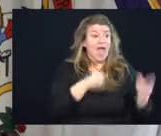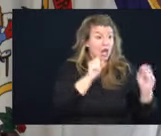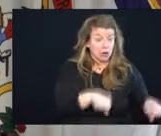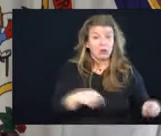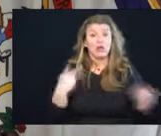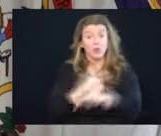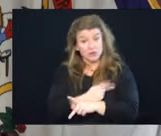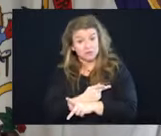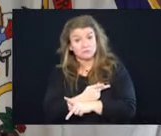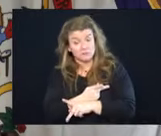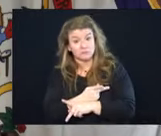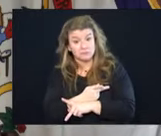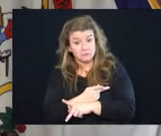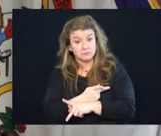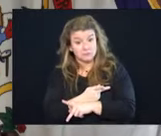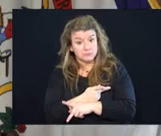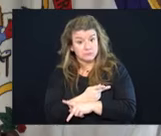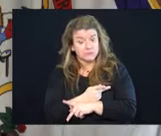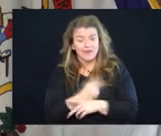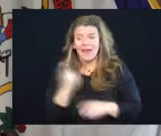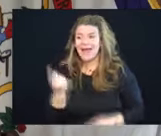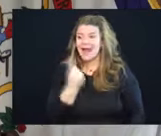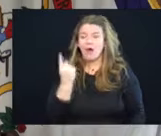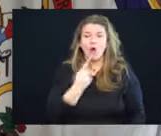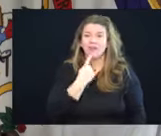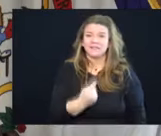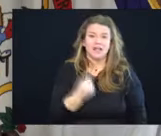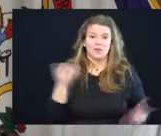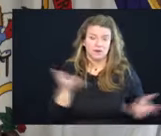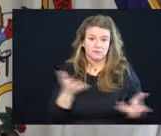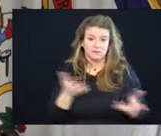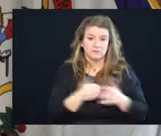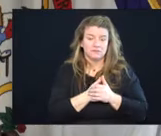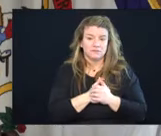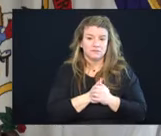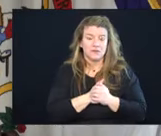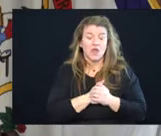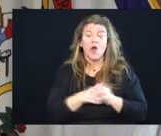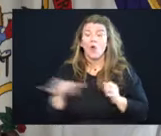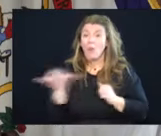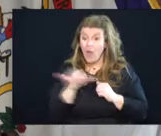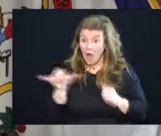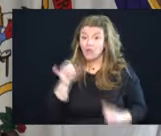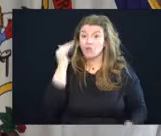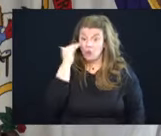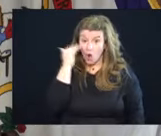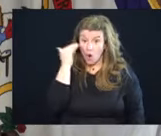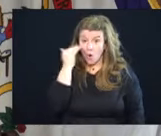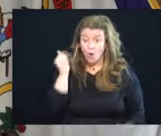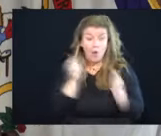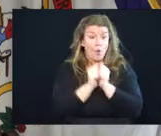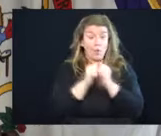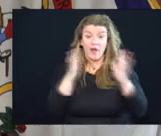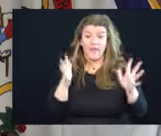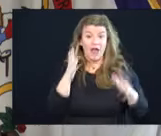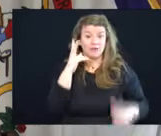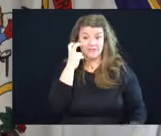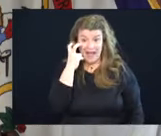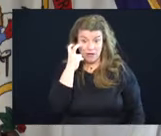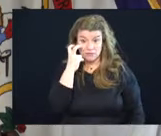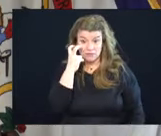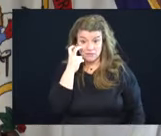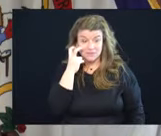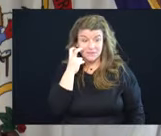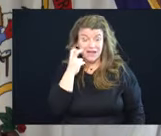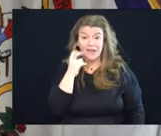worse. And I only say to you just this. We also know without any question that we